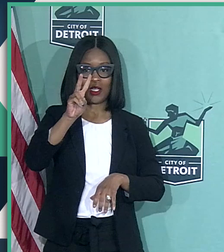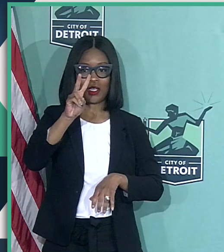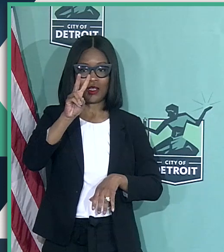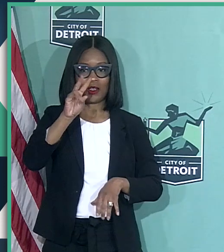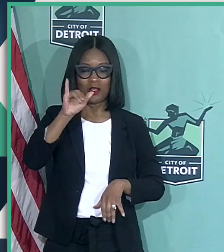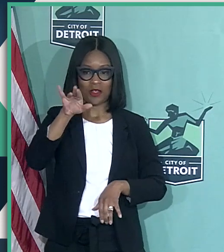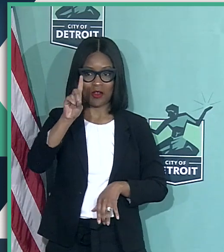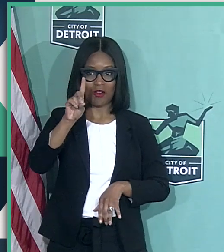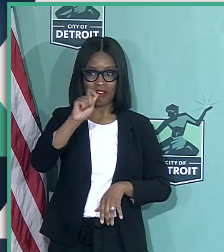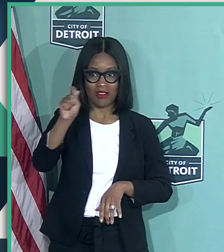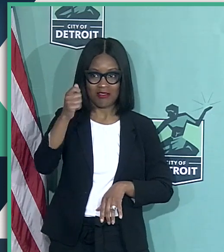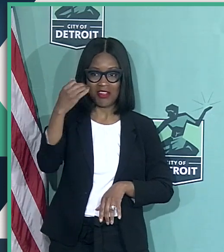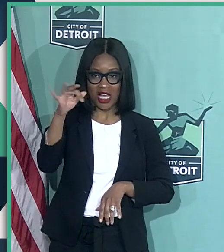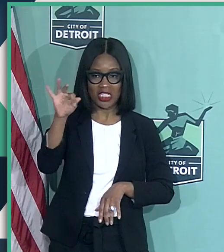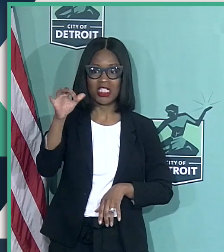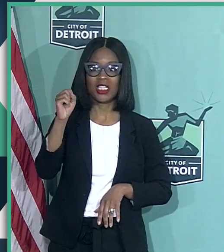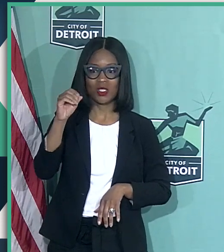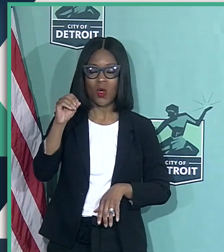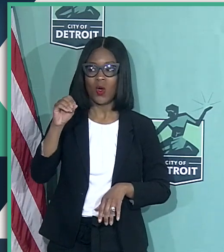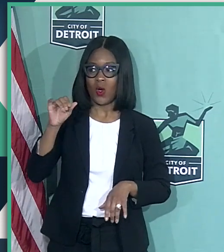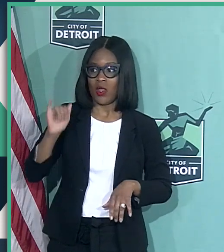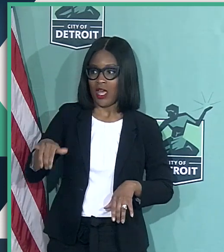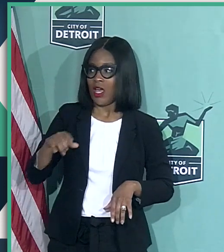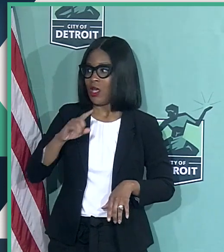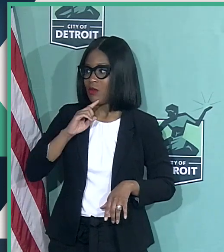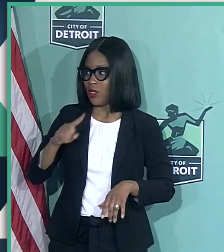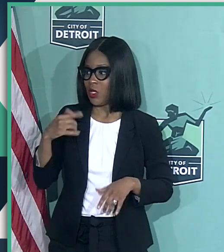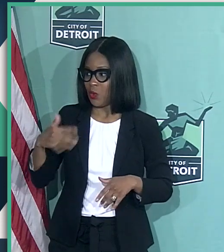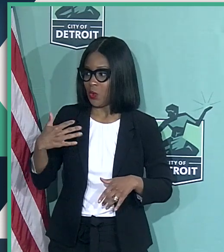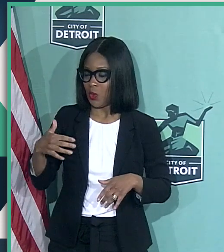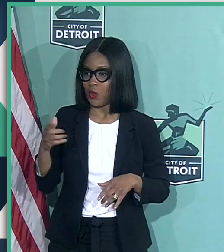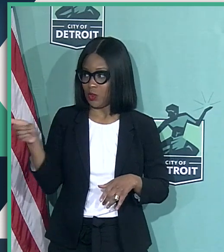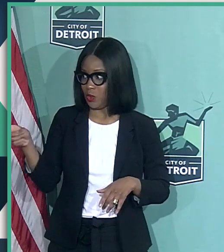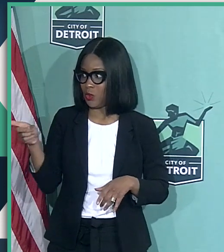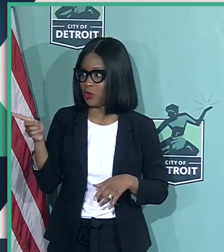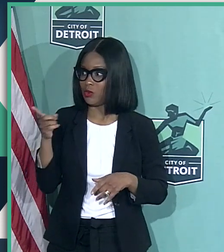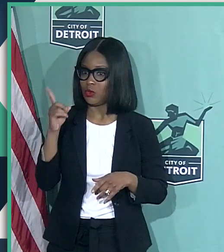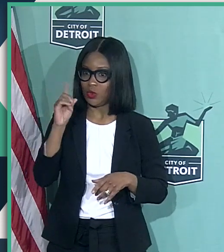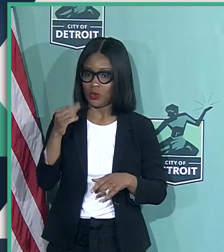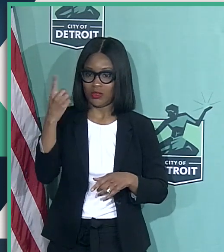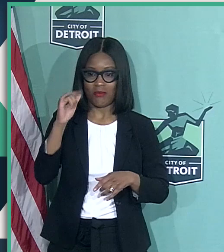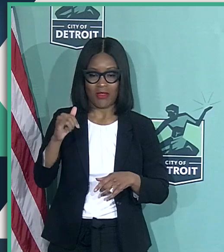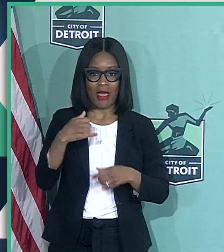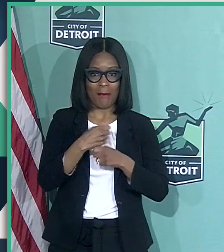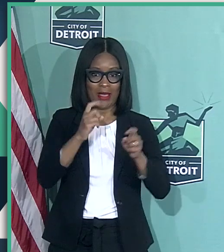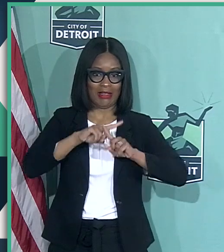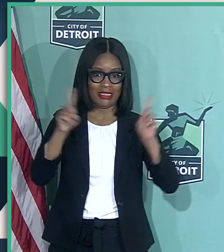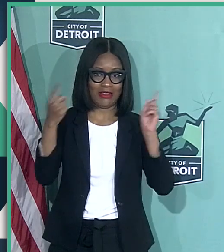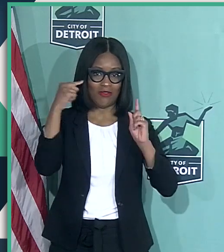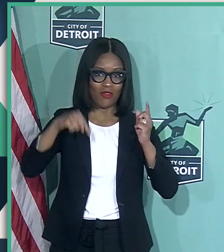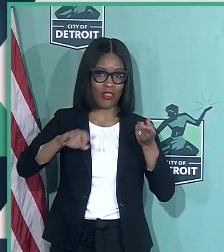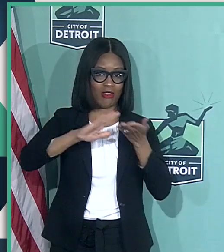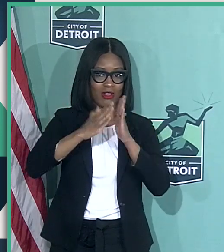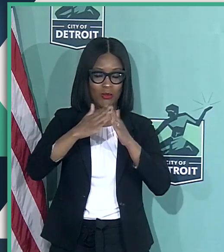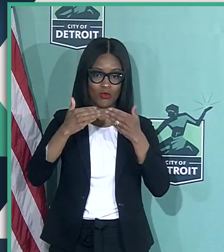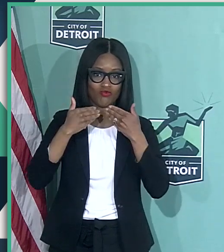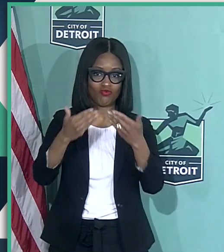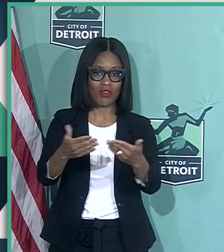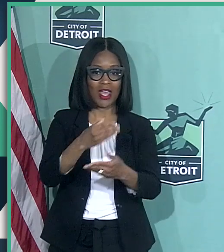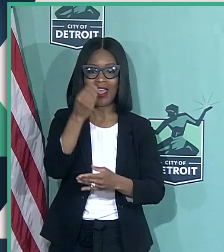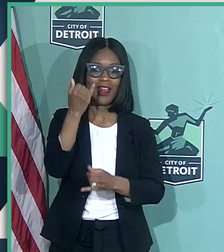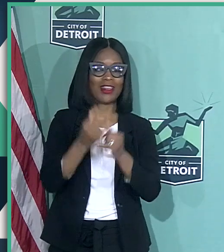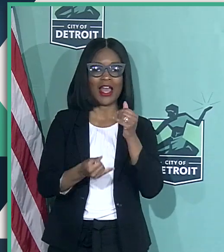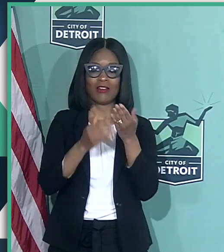really going out, doing something that's going to really be part of making a difference going forward. And last, congratulations